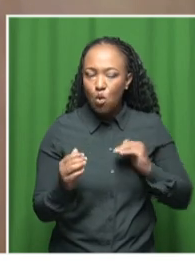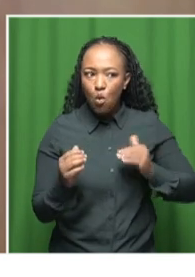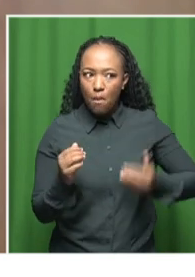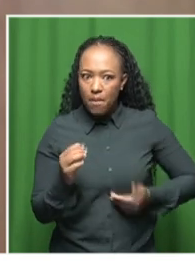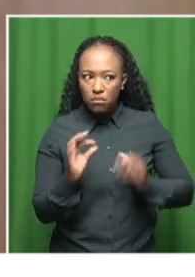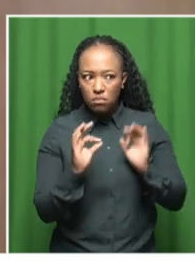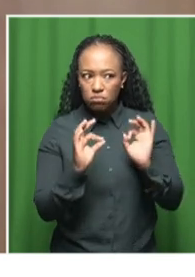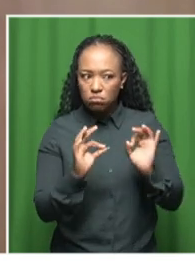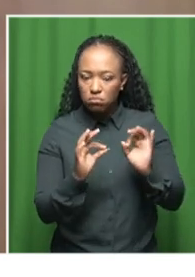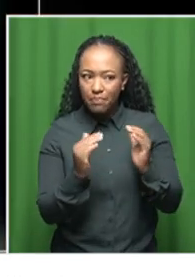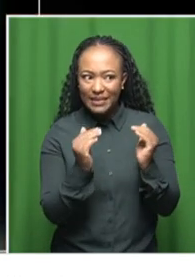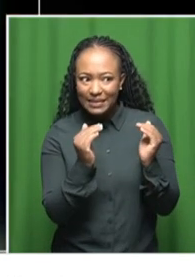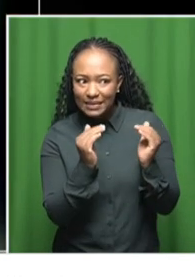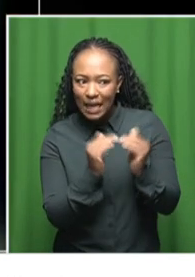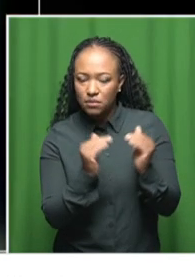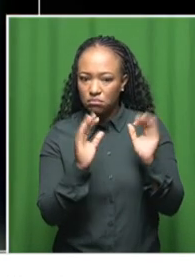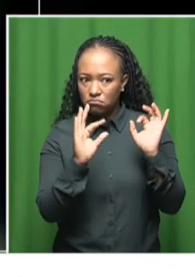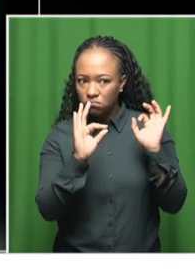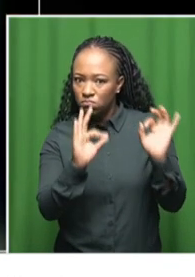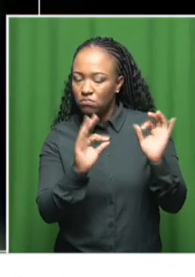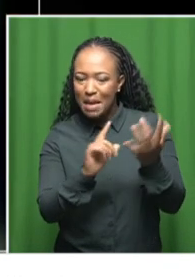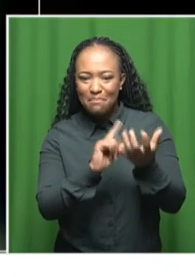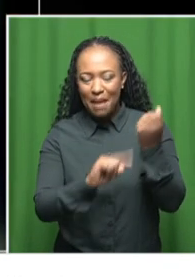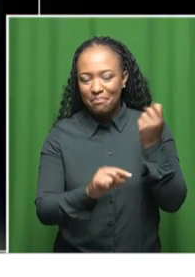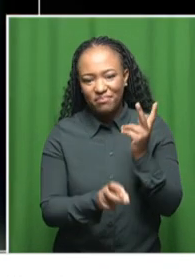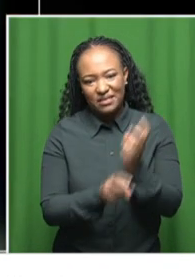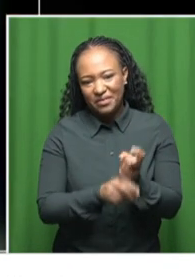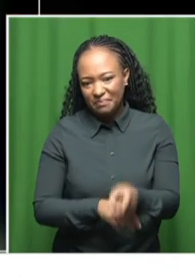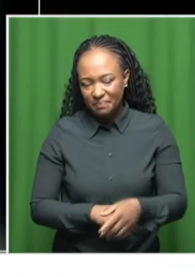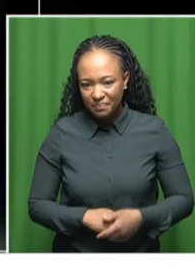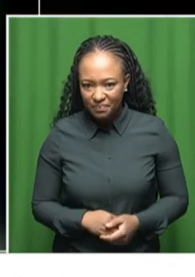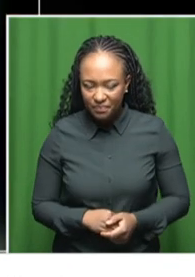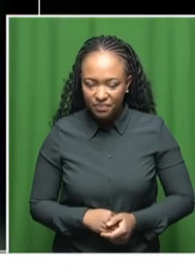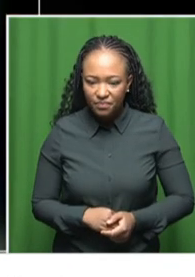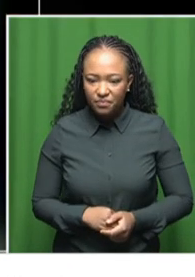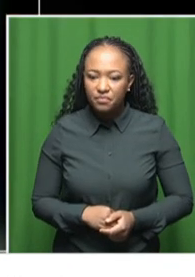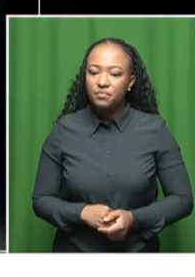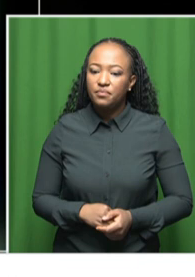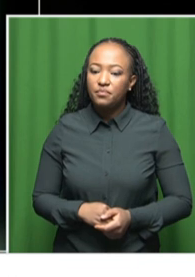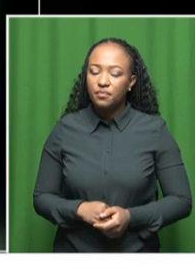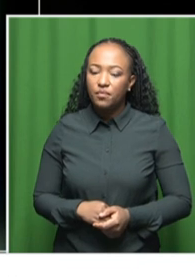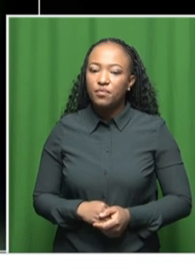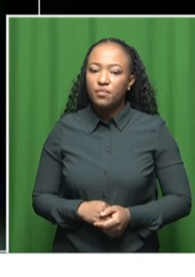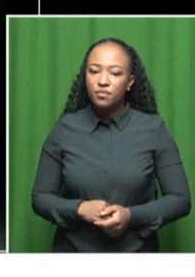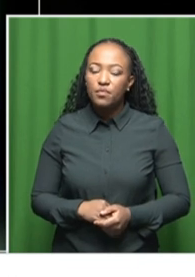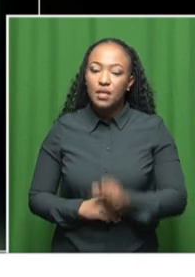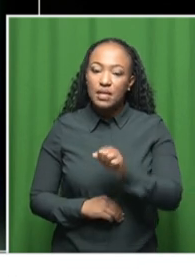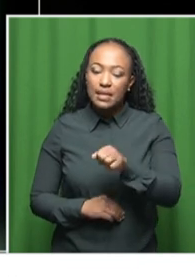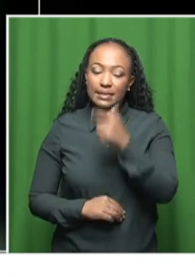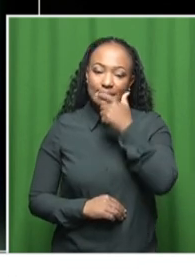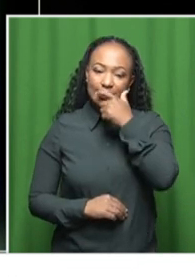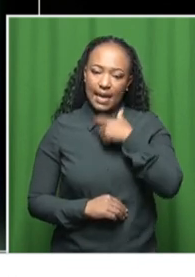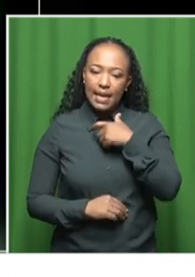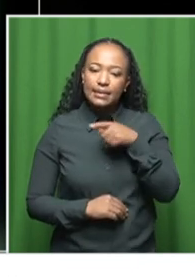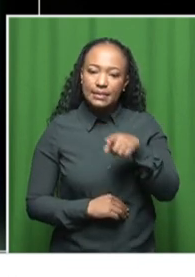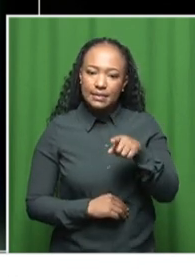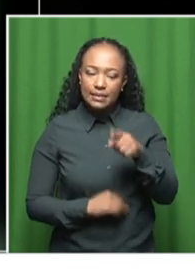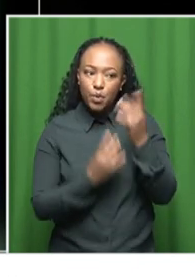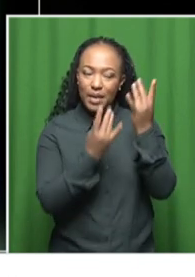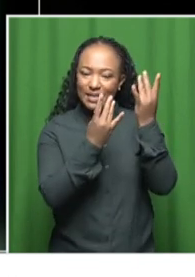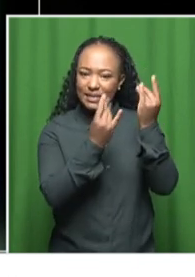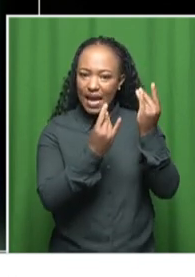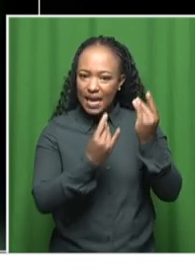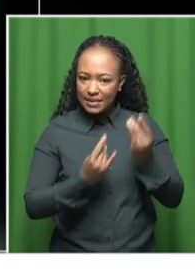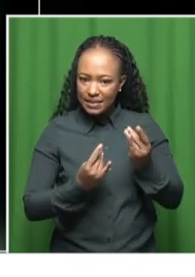justice happen for them. And I think this is, of course, the sad part, because the statistics that you